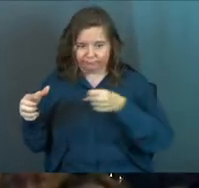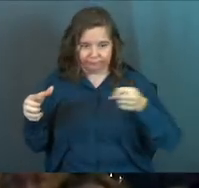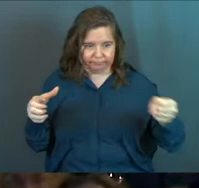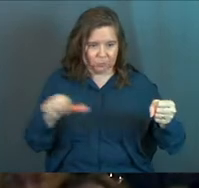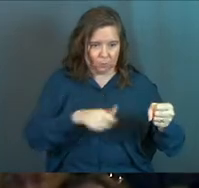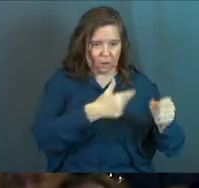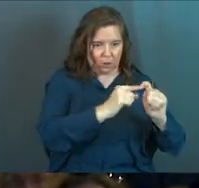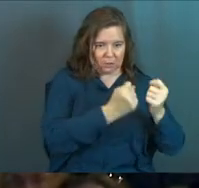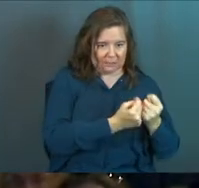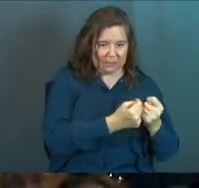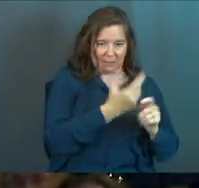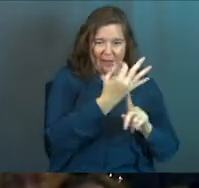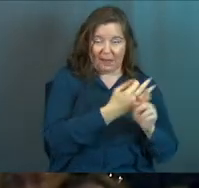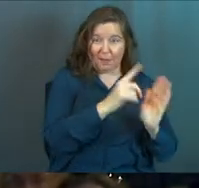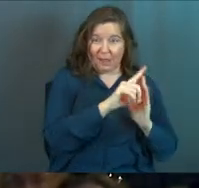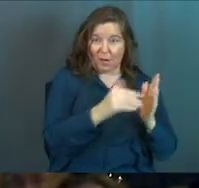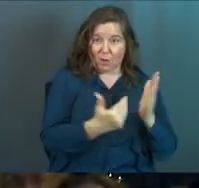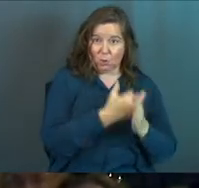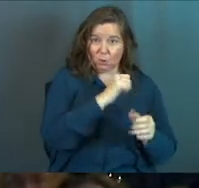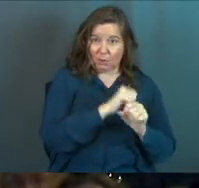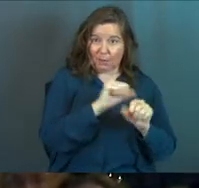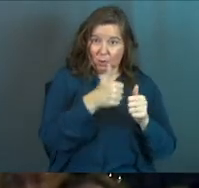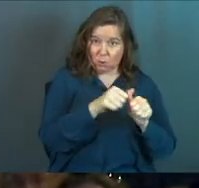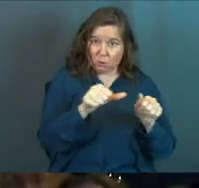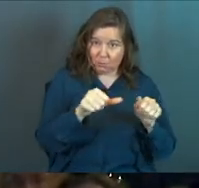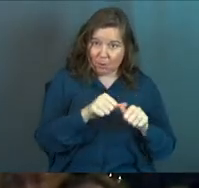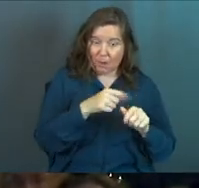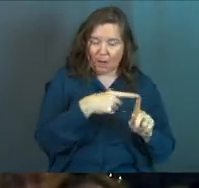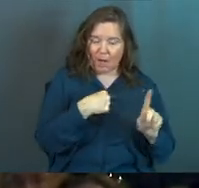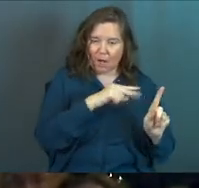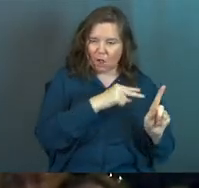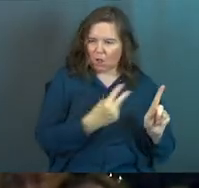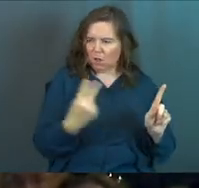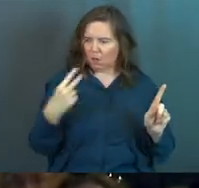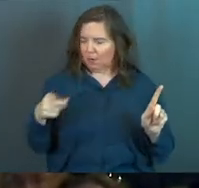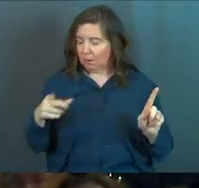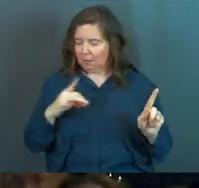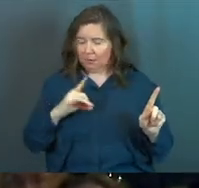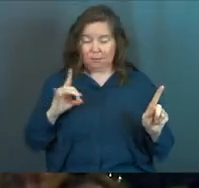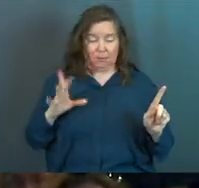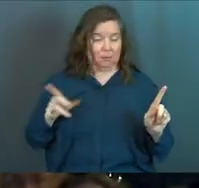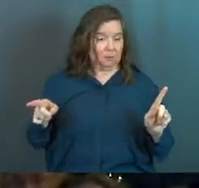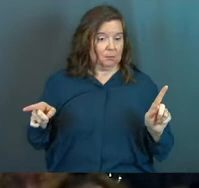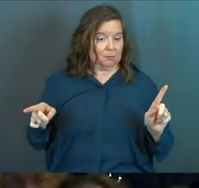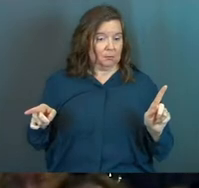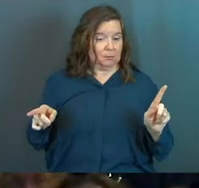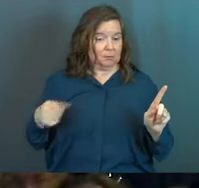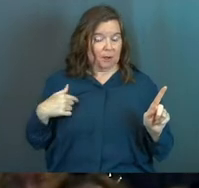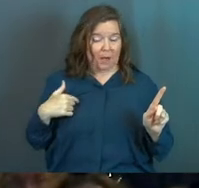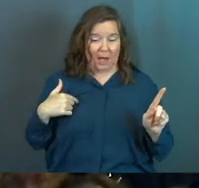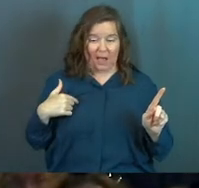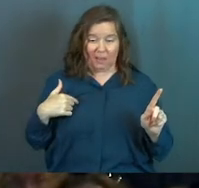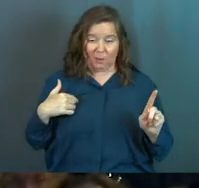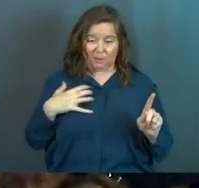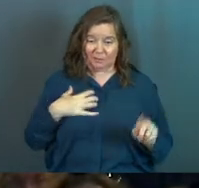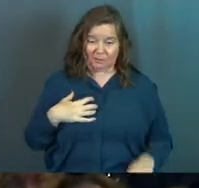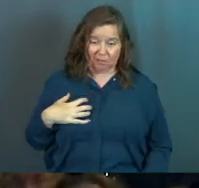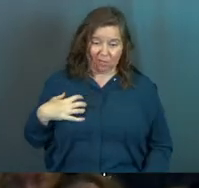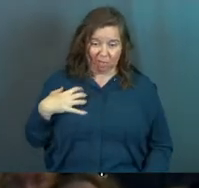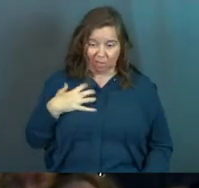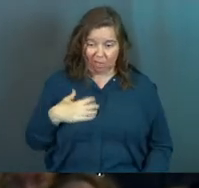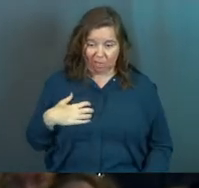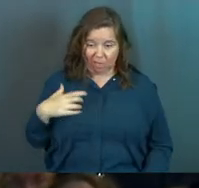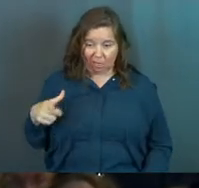team about nine months later and I got a new job in a new spot. And I looked back and I'm like, oh my gosh, I was miserable.